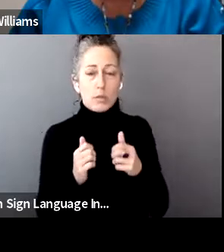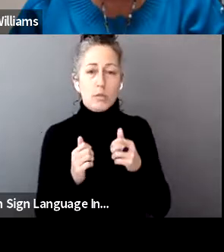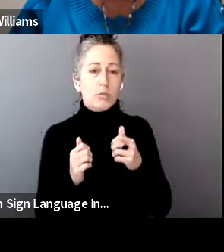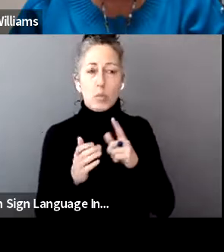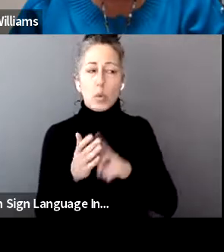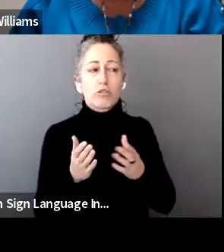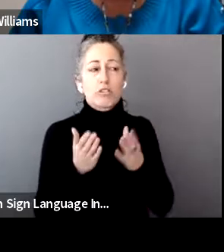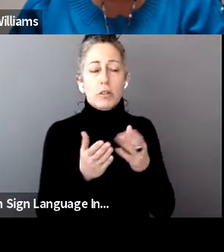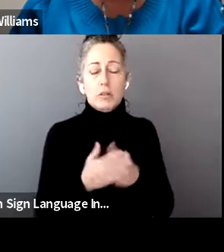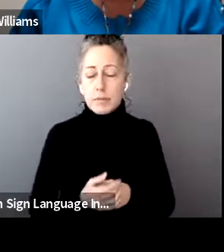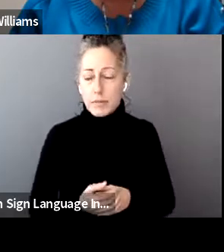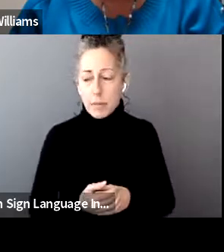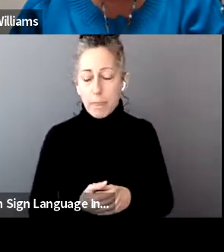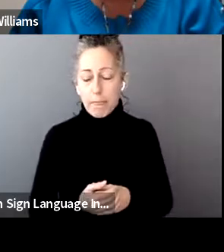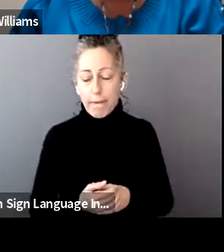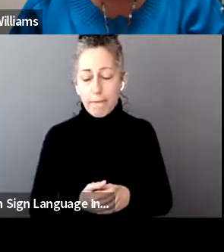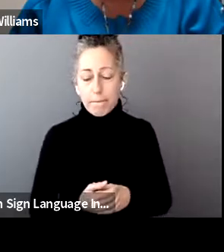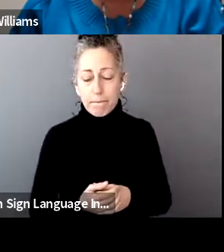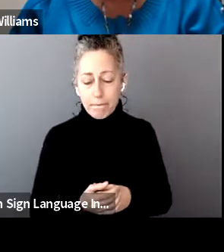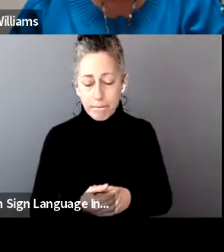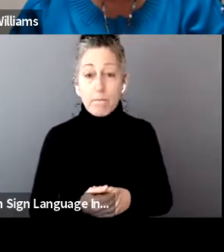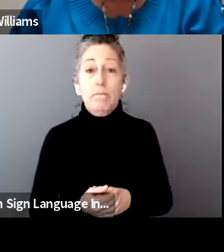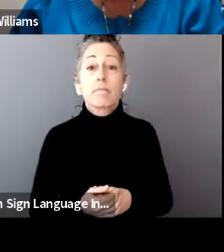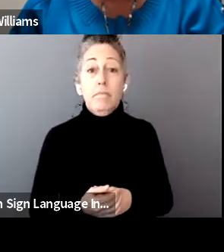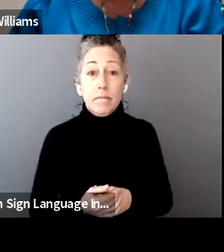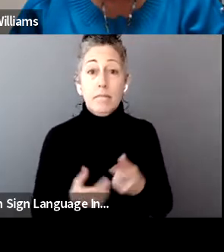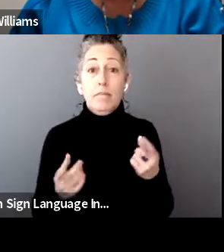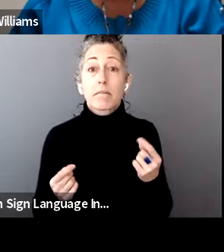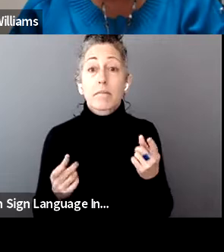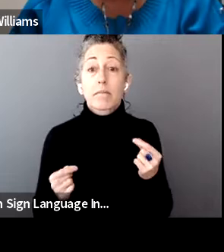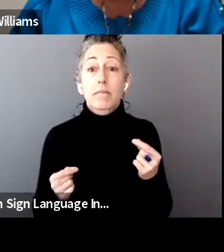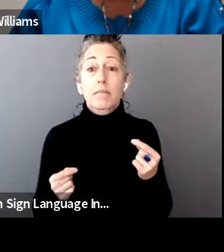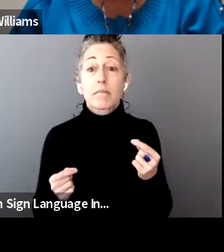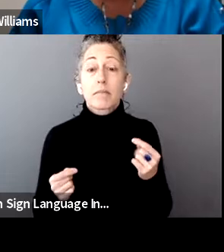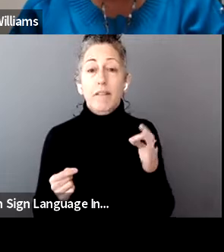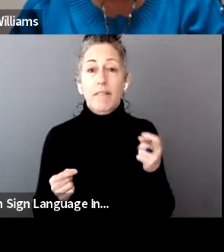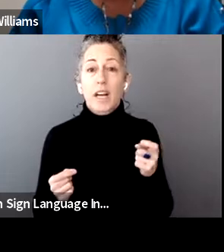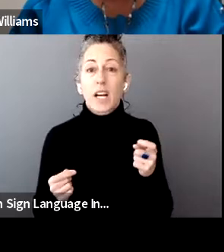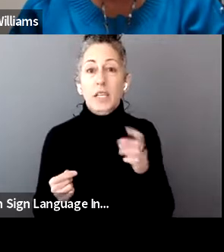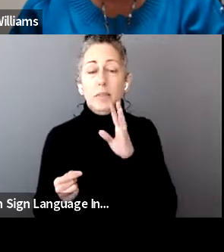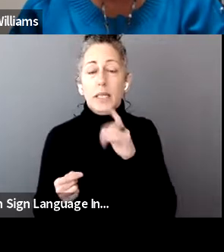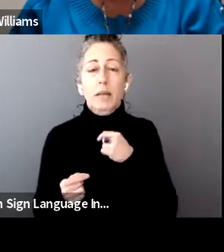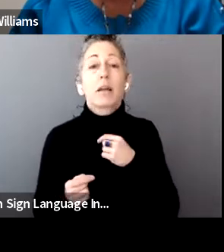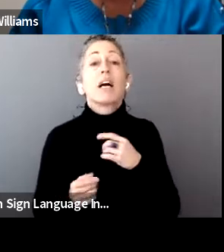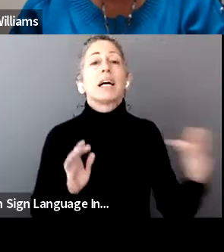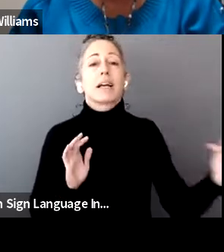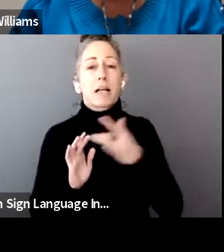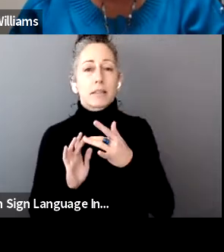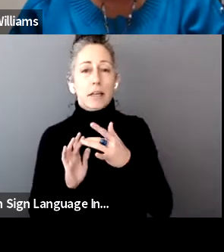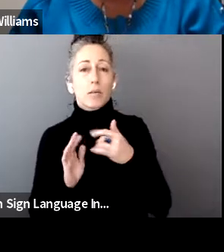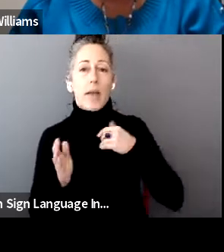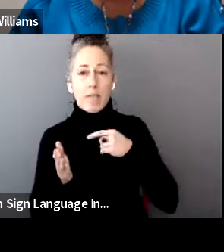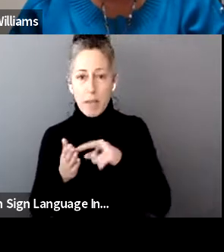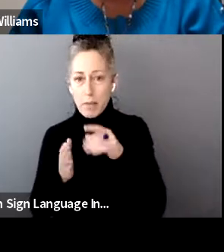Well, again, I would have to say contact us. So there are payment options available, and there are